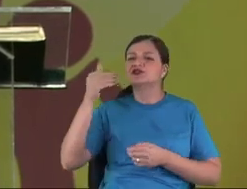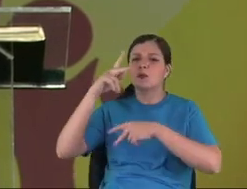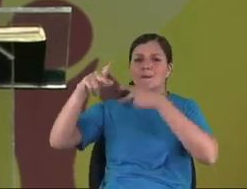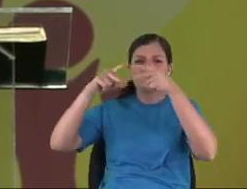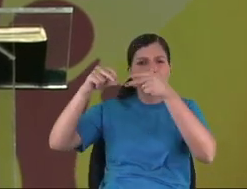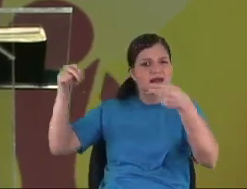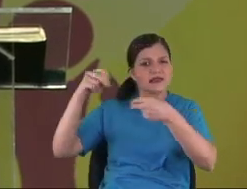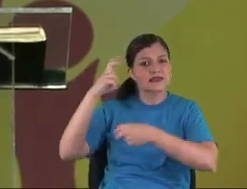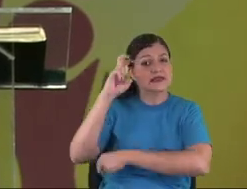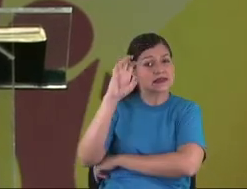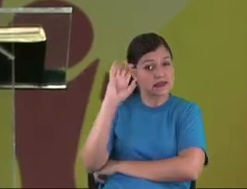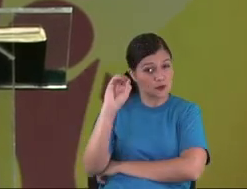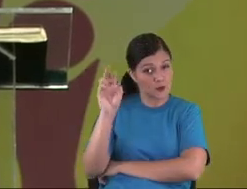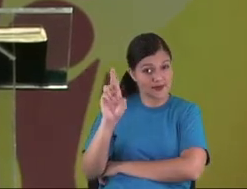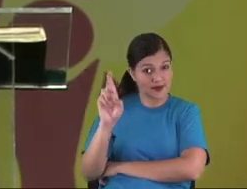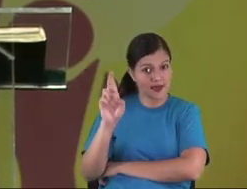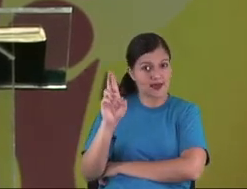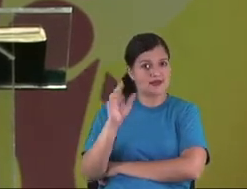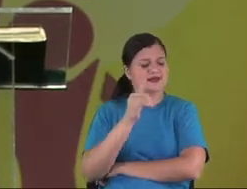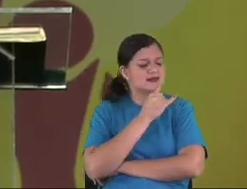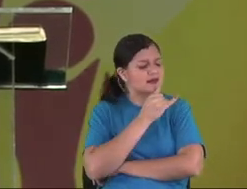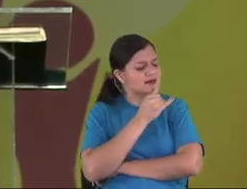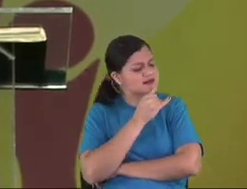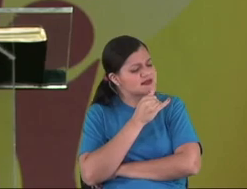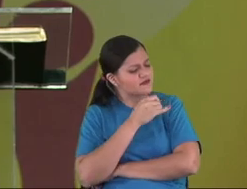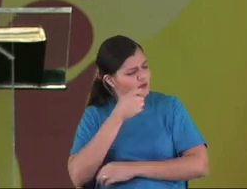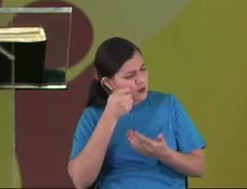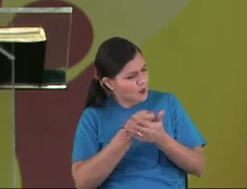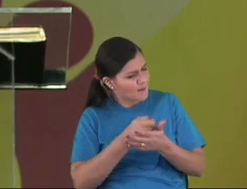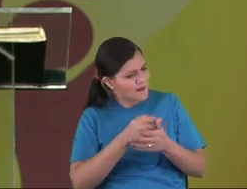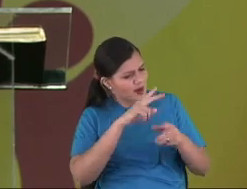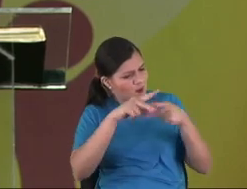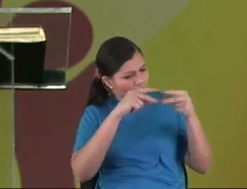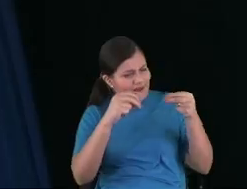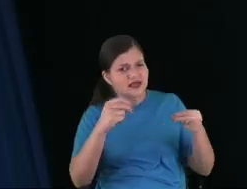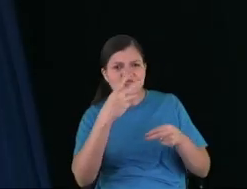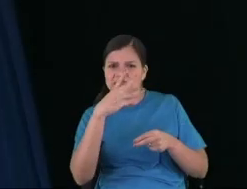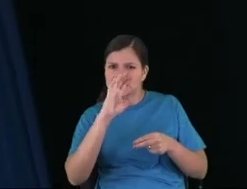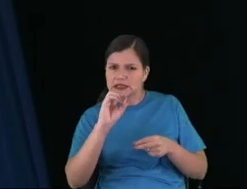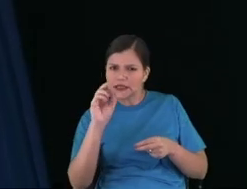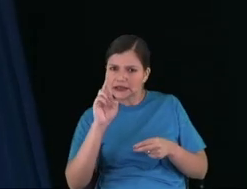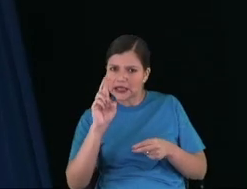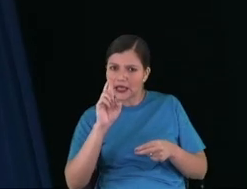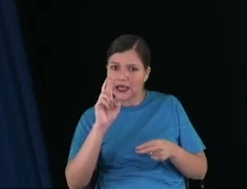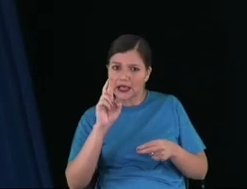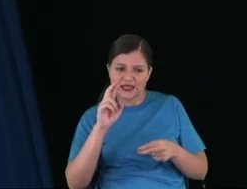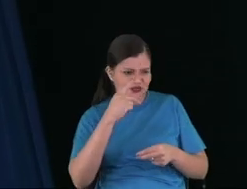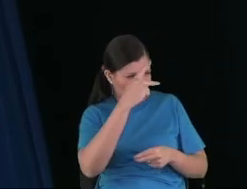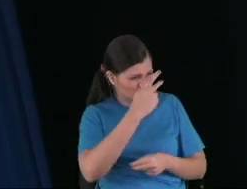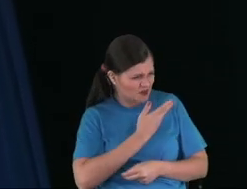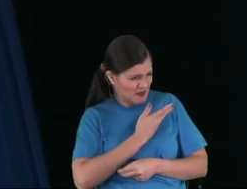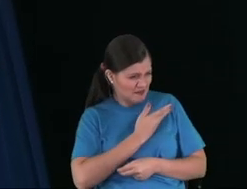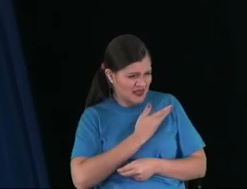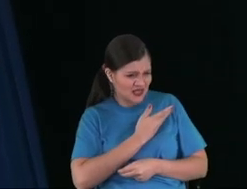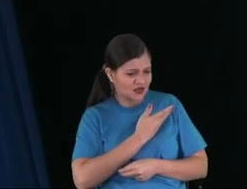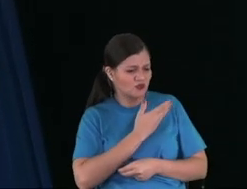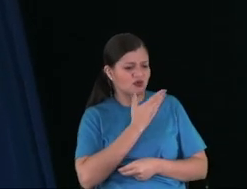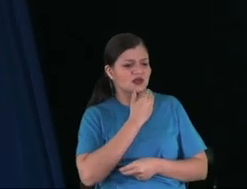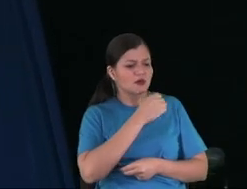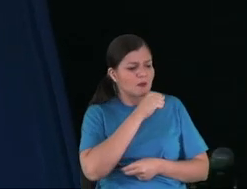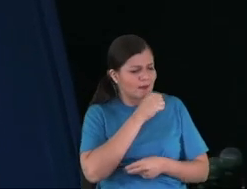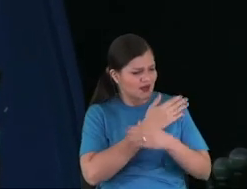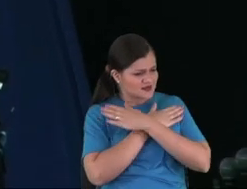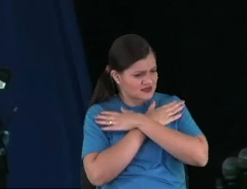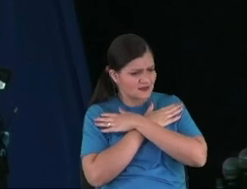about we buy a present of 30 in this, in your friends,